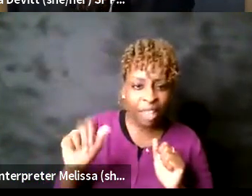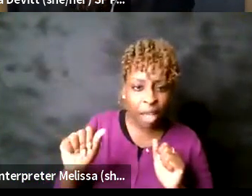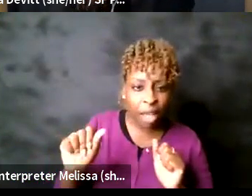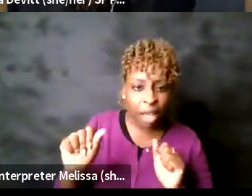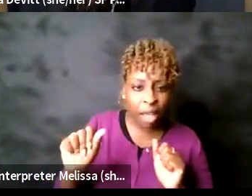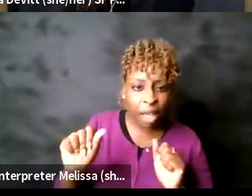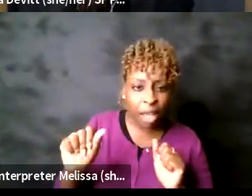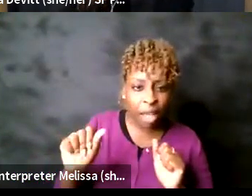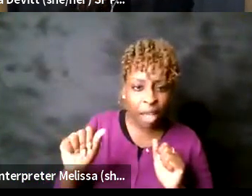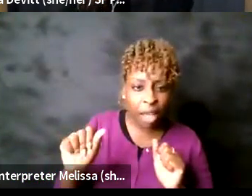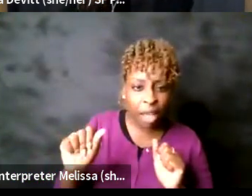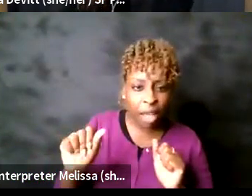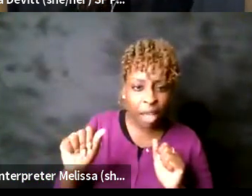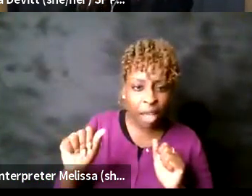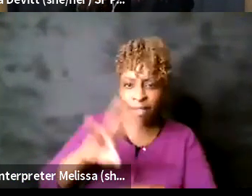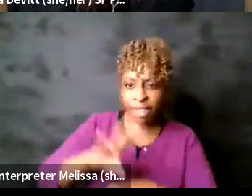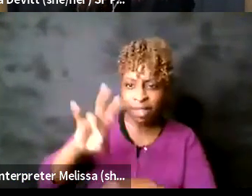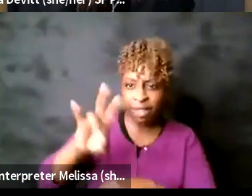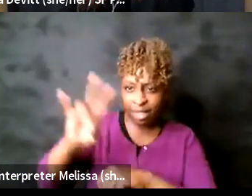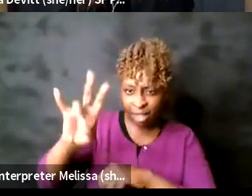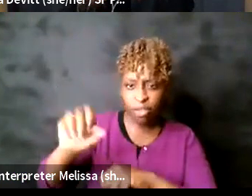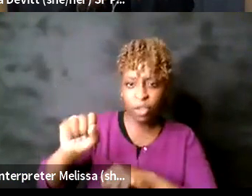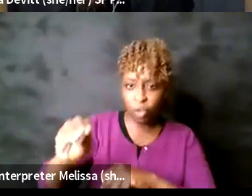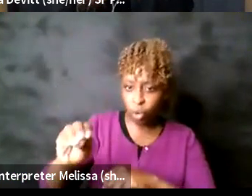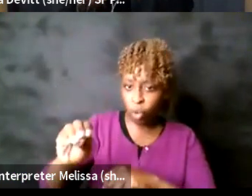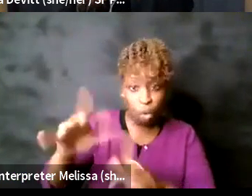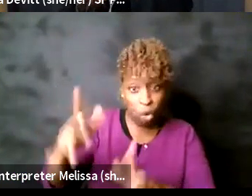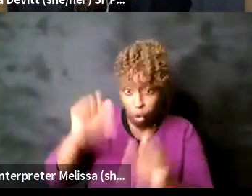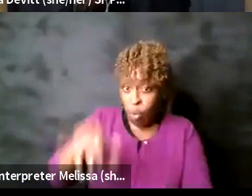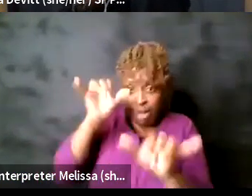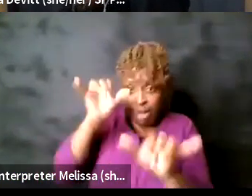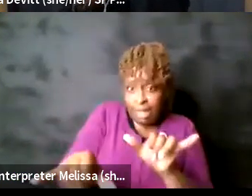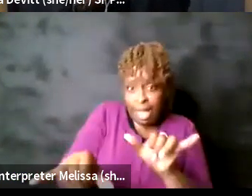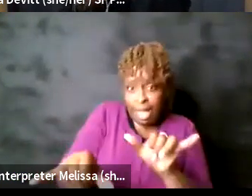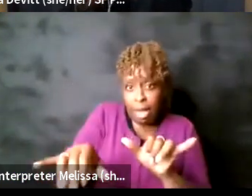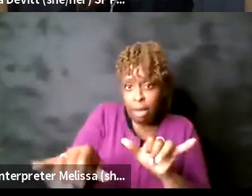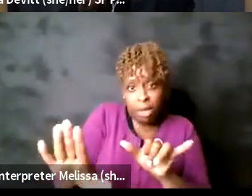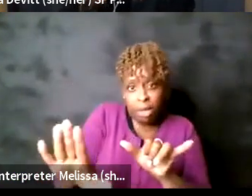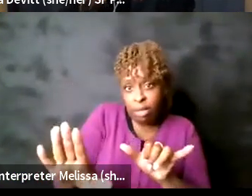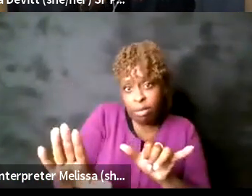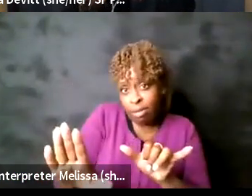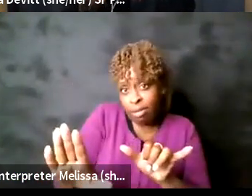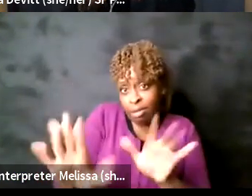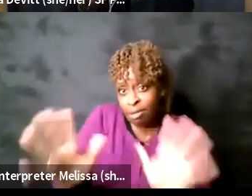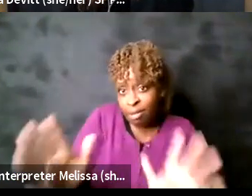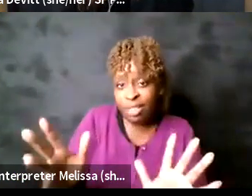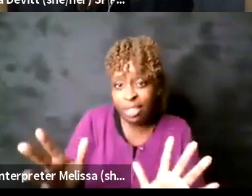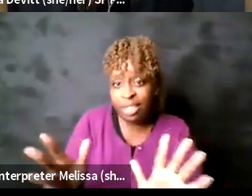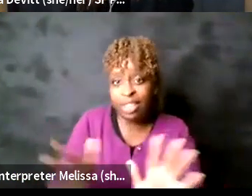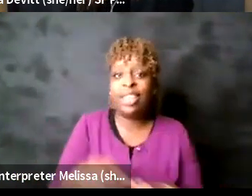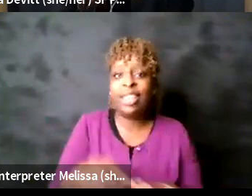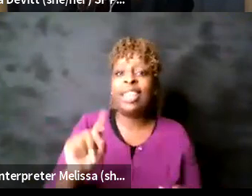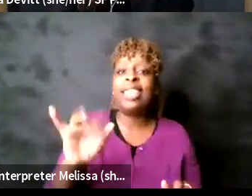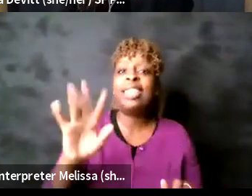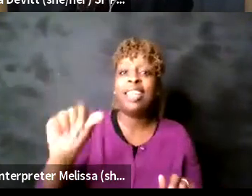need to leave and i'm not kicking you out stay as long as you want no no thank you yeah i gotta i gotta go catch a flight lucienne that's a great point